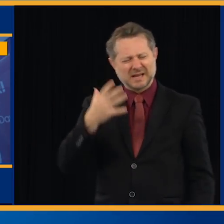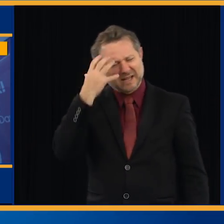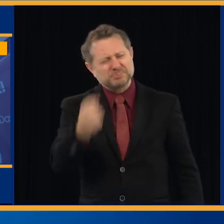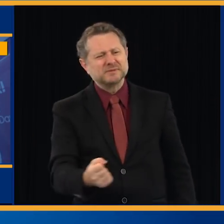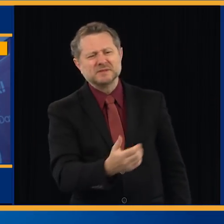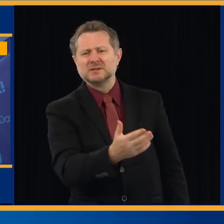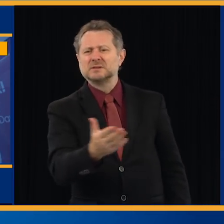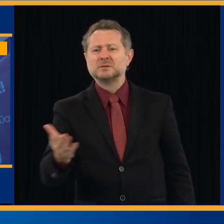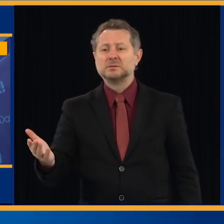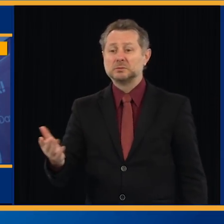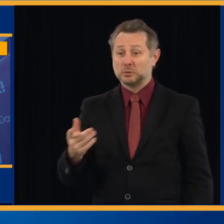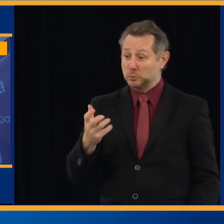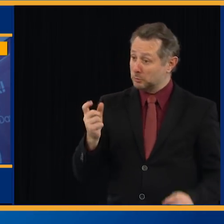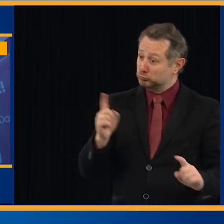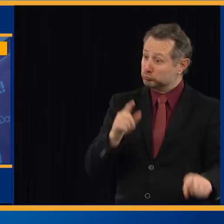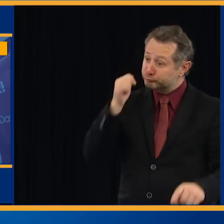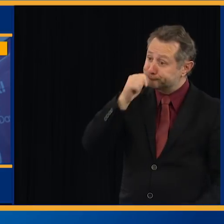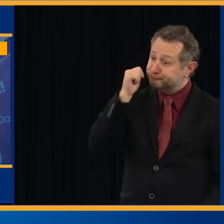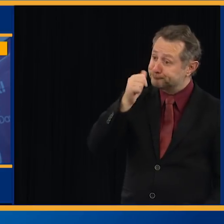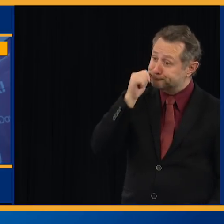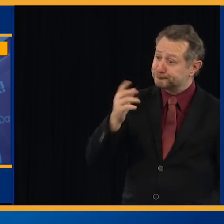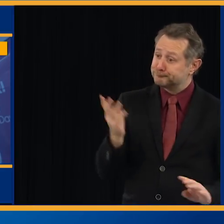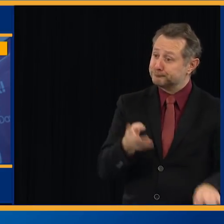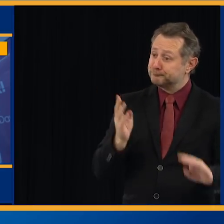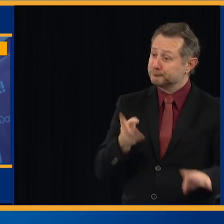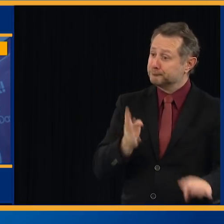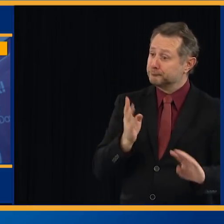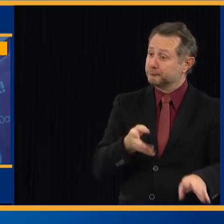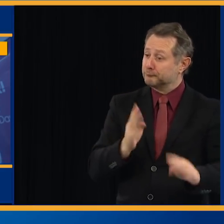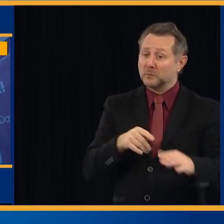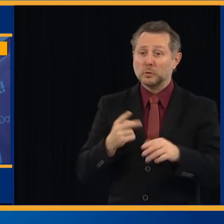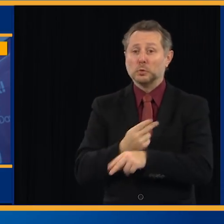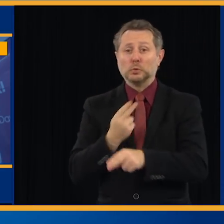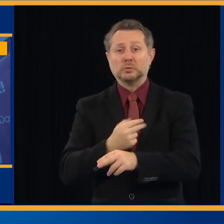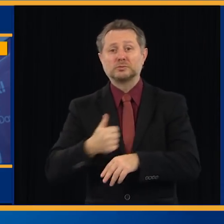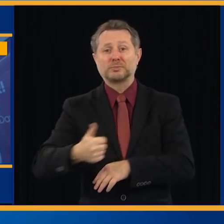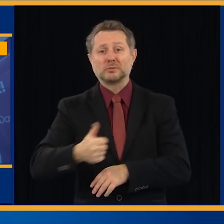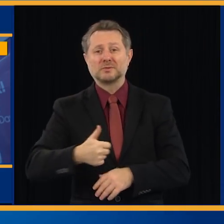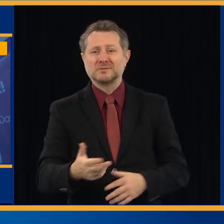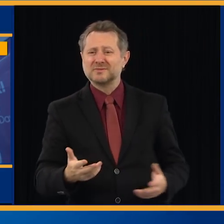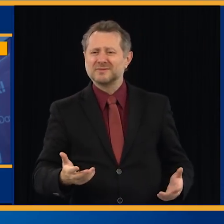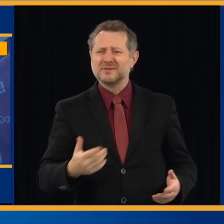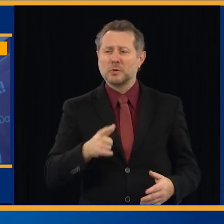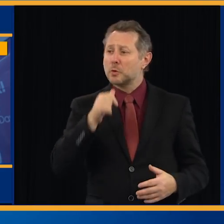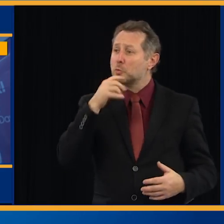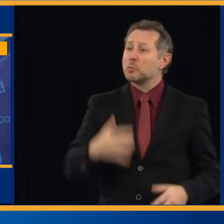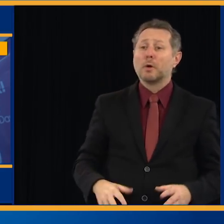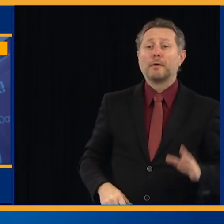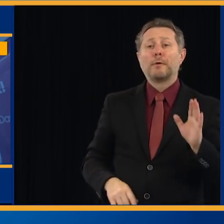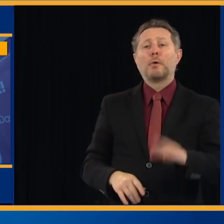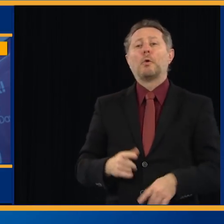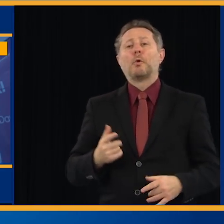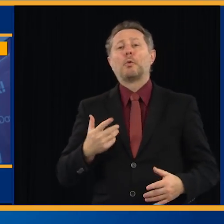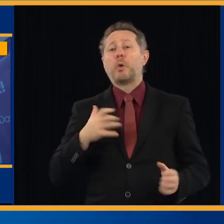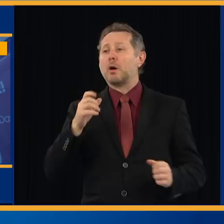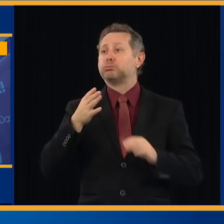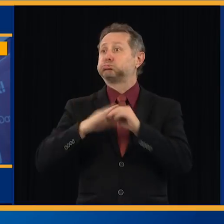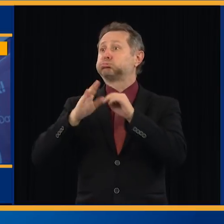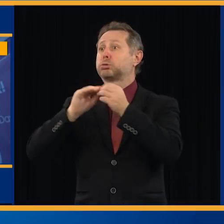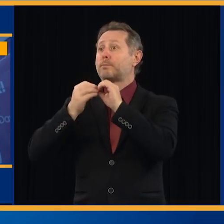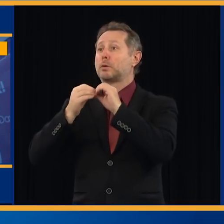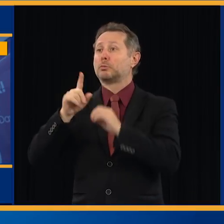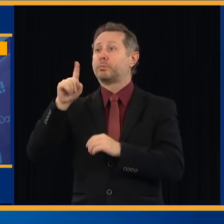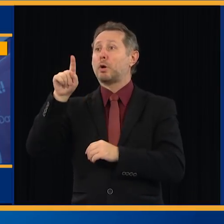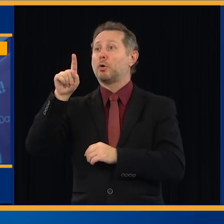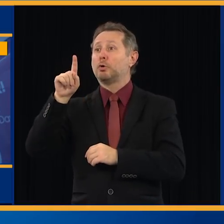continue to come to work. It makes sense if you don't want the infection rate to go up in your society. It makes sense